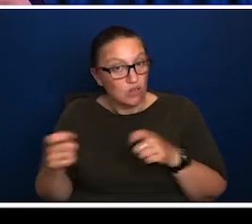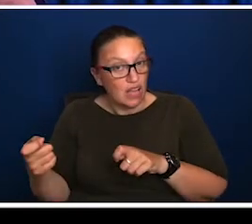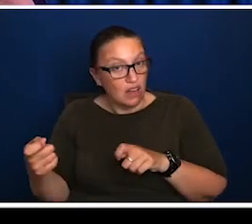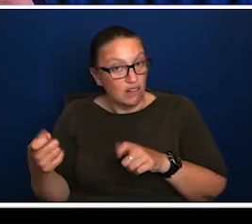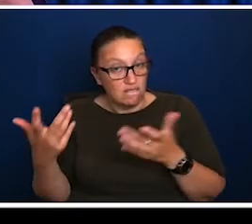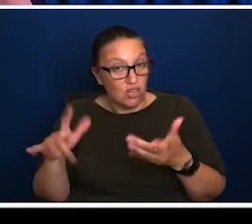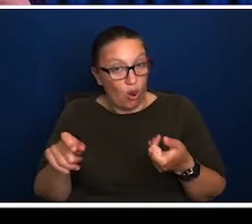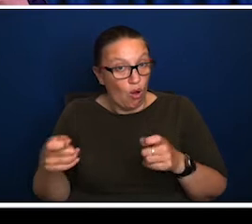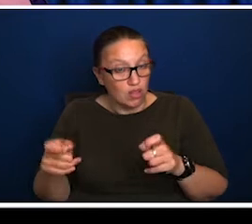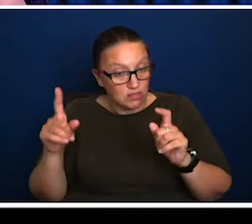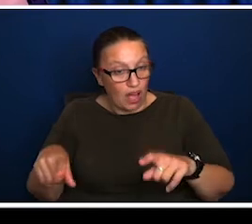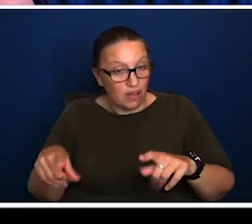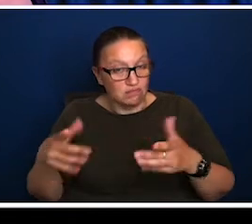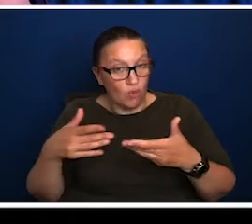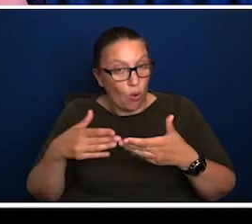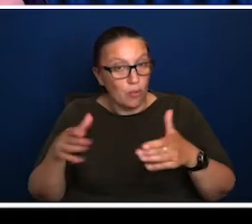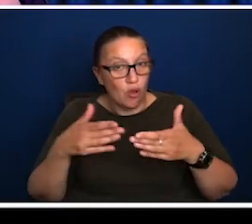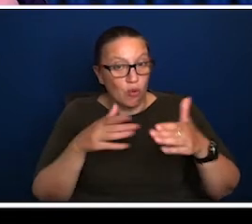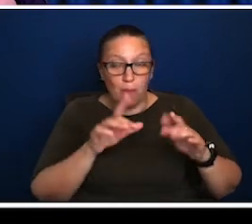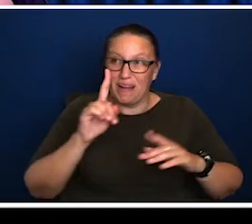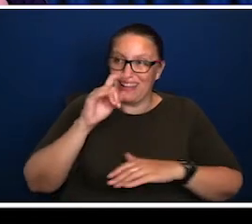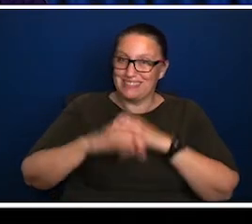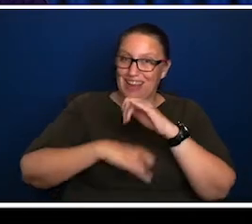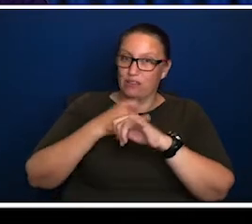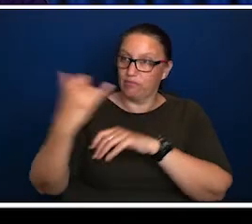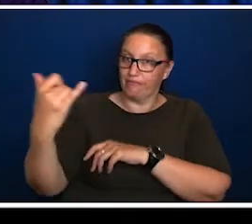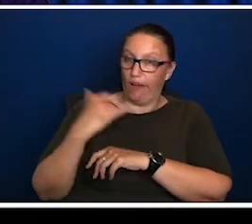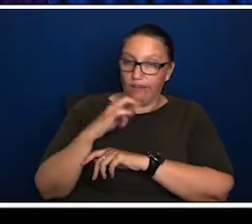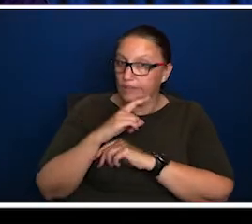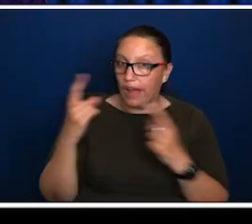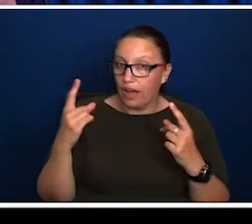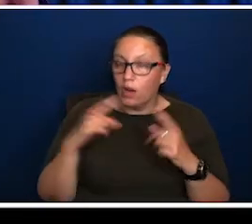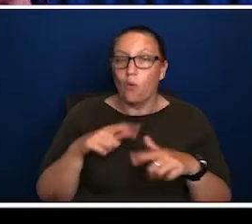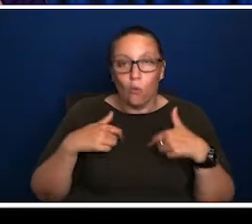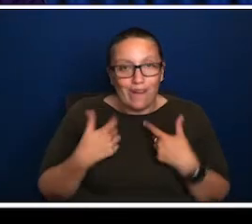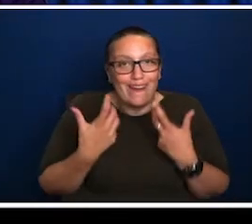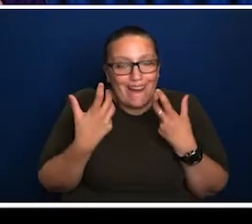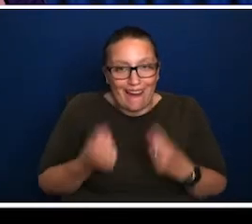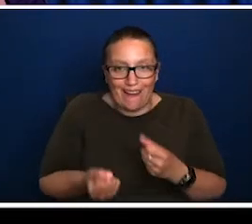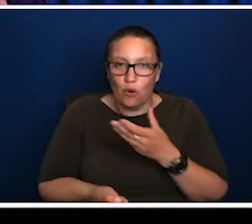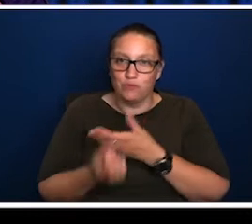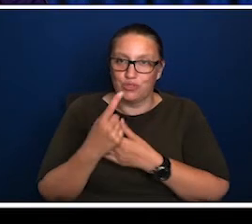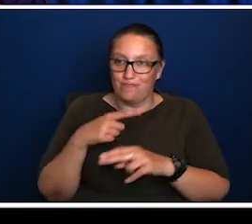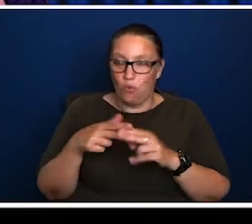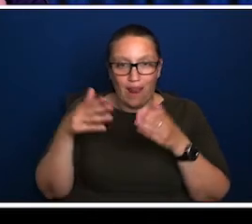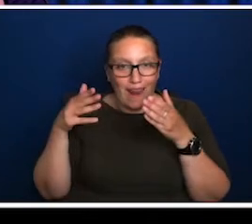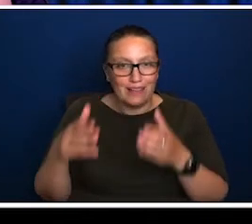but still with international border closed, is in a position to let a trillion Australian flowers bloom. And I say that